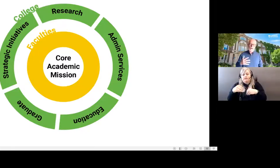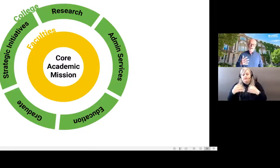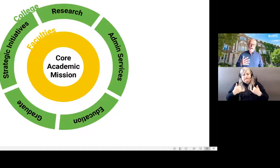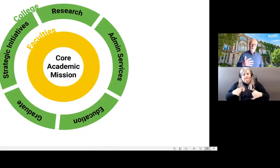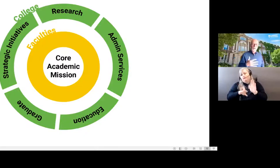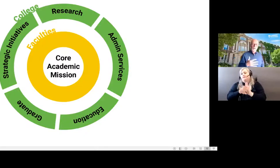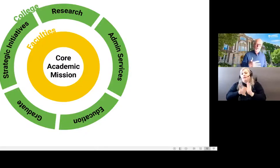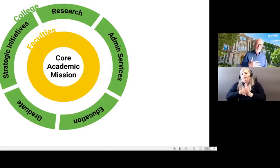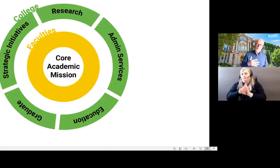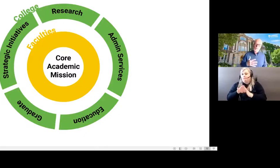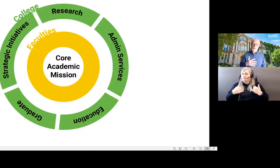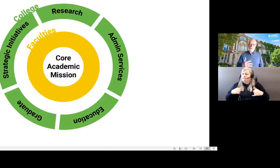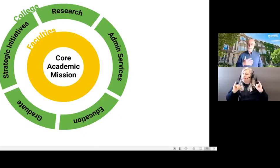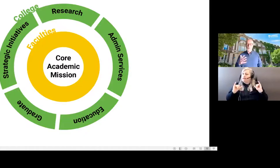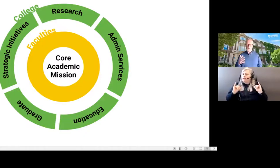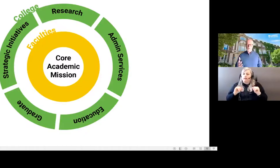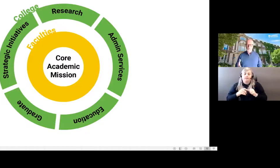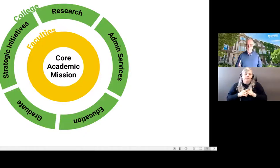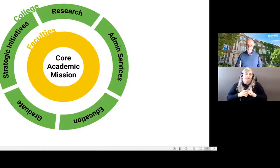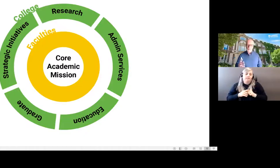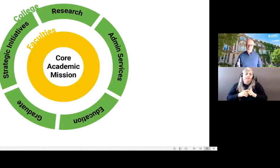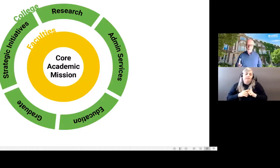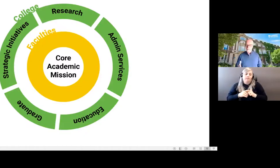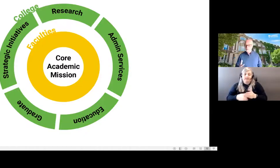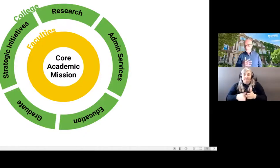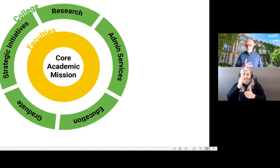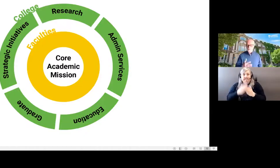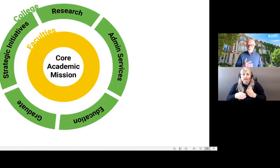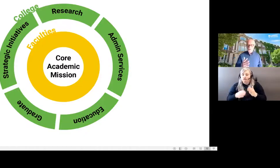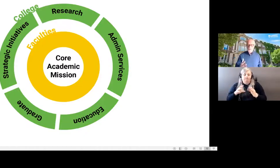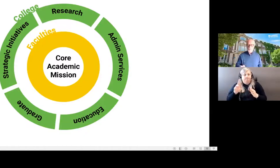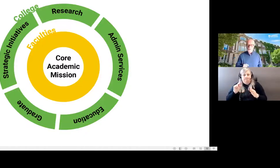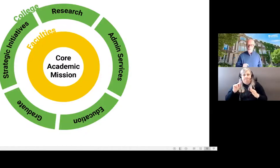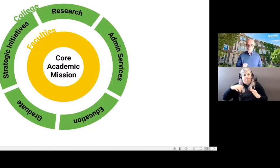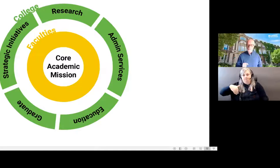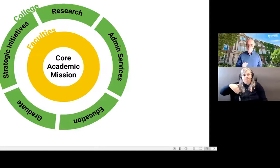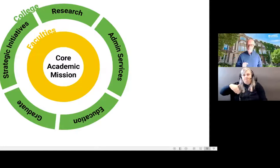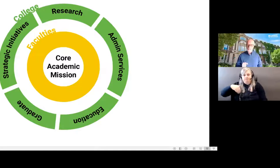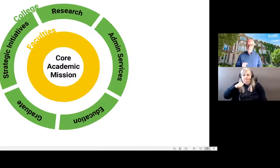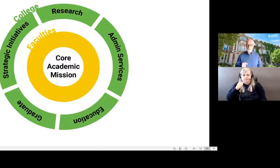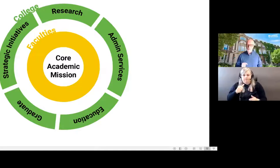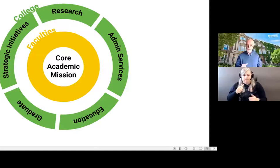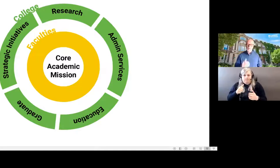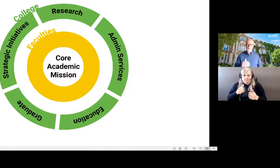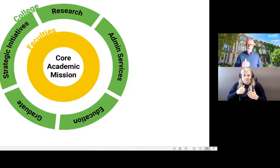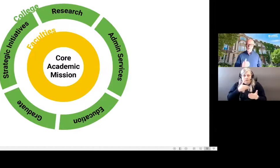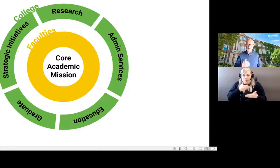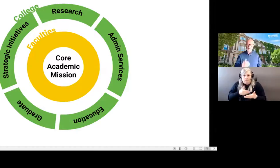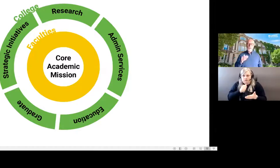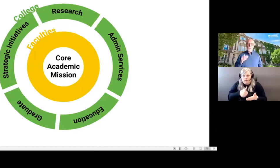and they're certainly not anywhere close to being fully developed, and they're certainly not anywhere close to being staffed right now.